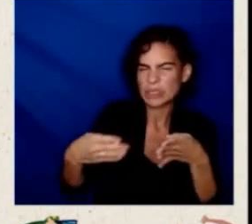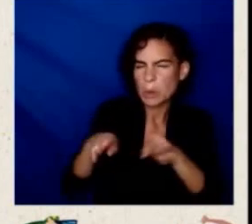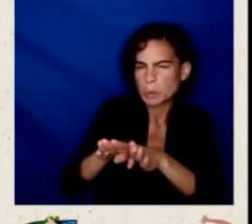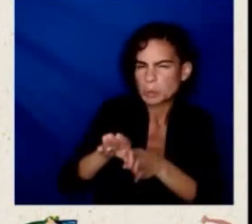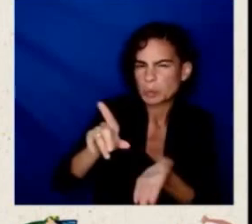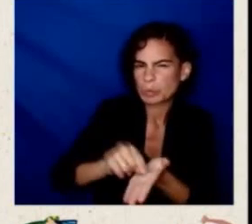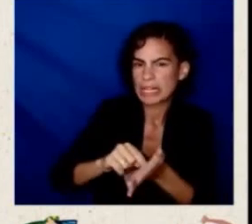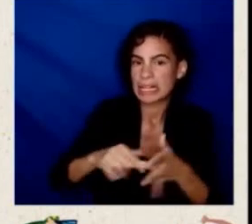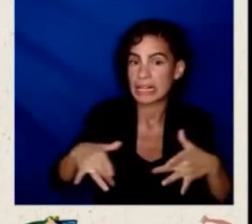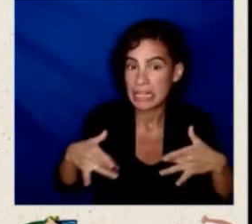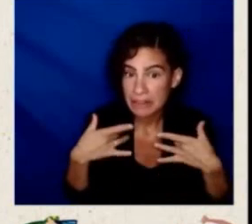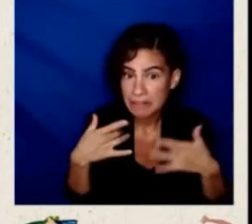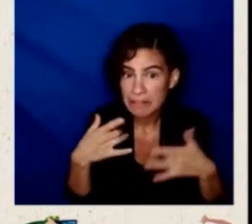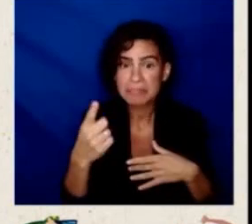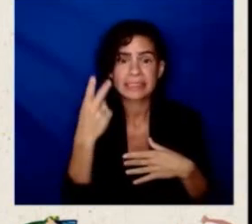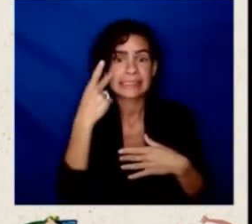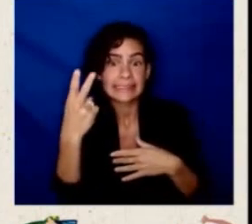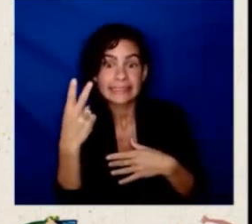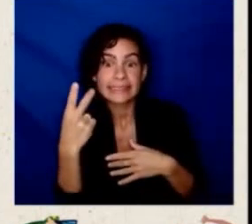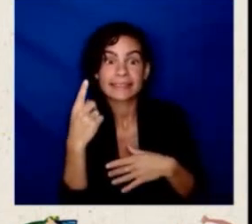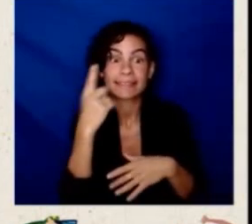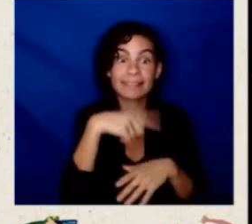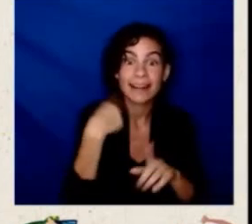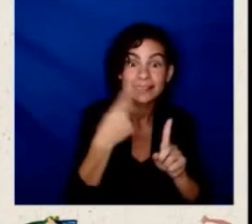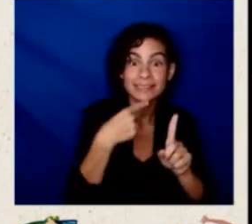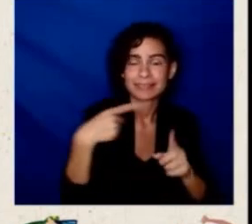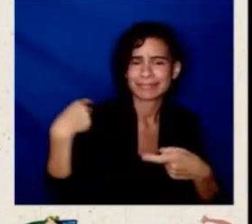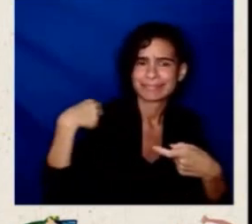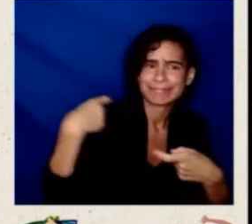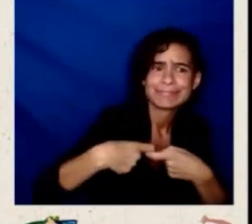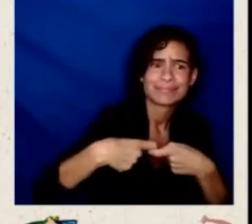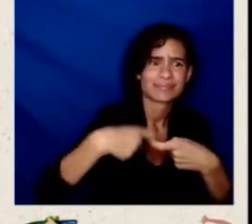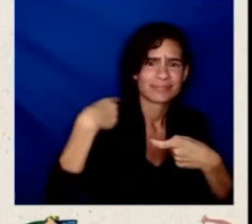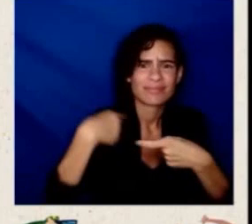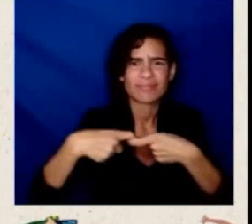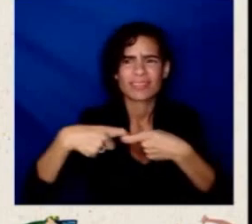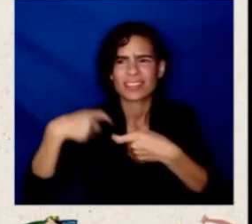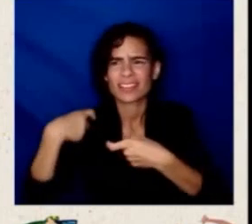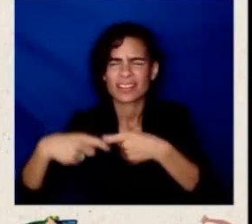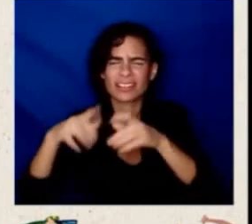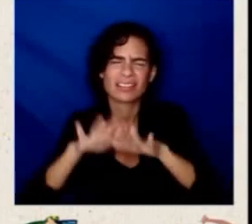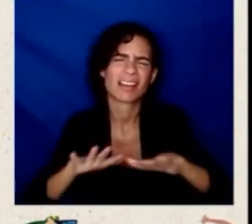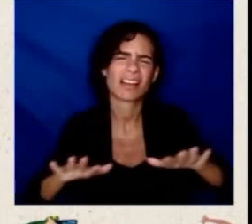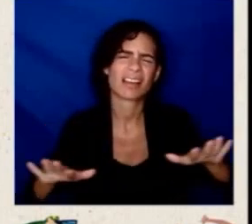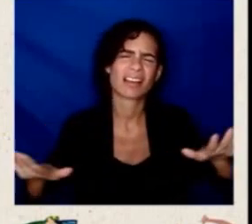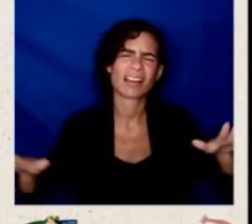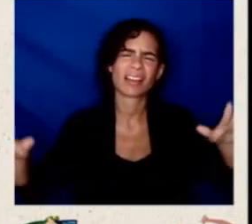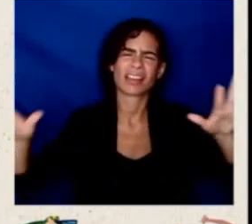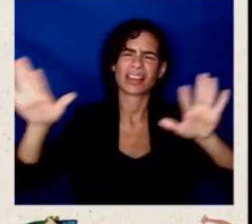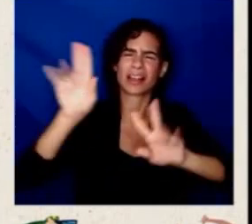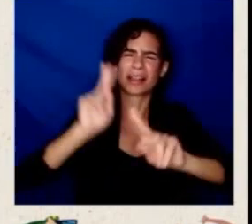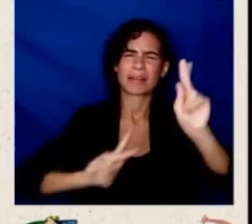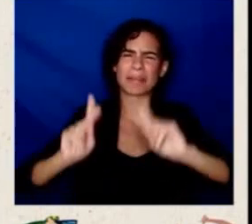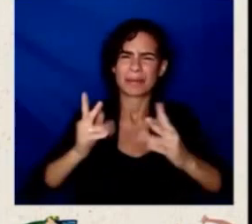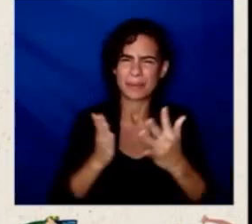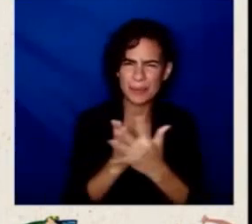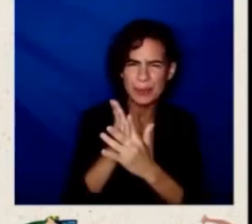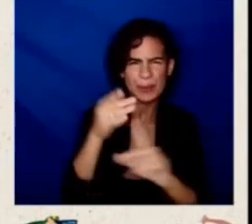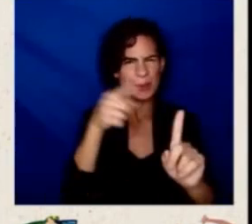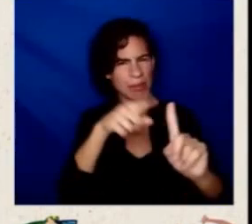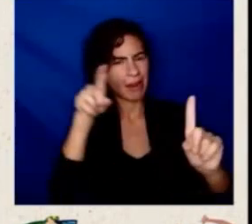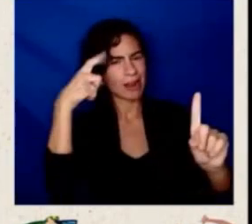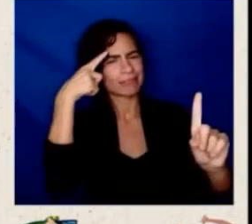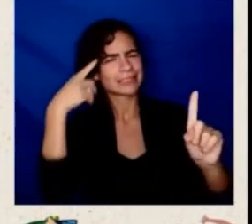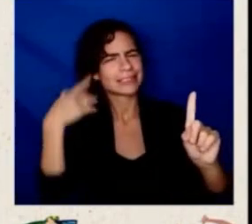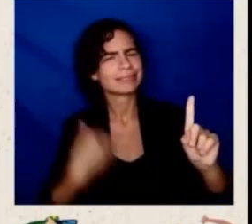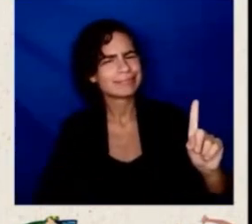of Latinos in leadership positions throughout the administration. So I want to come back and ask our panel here, why is it